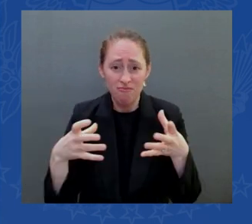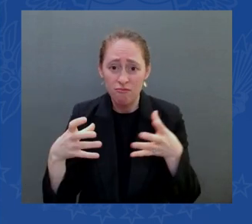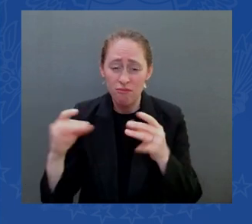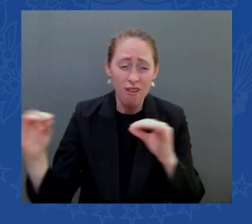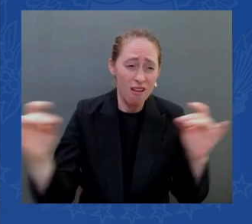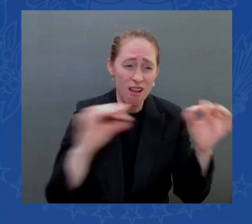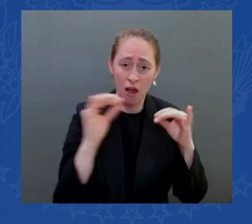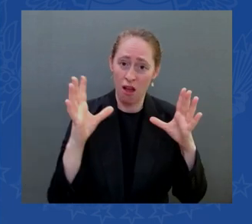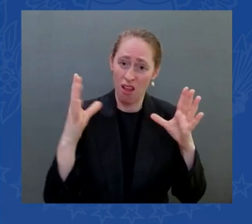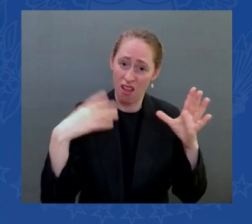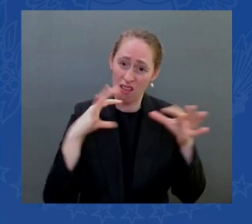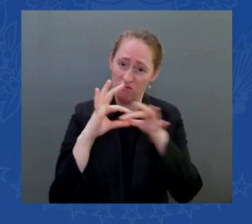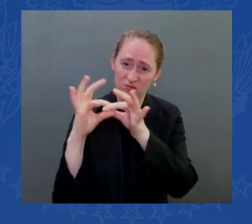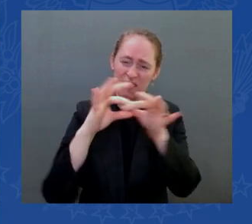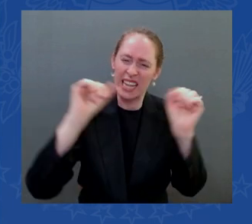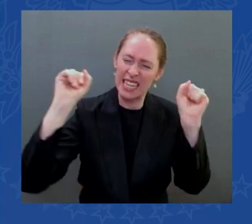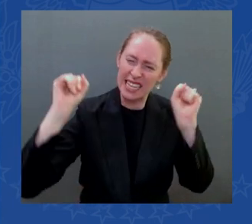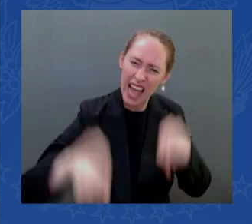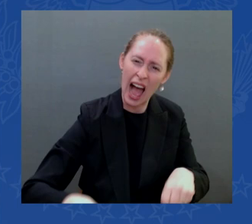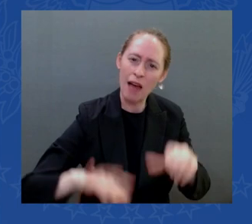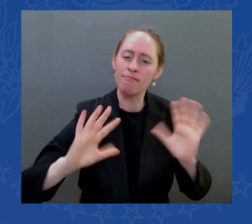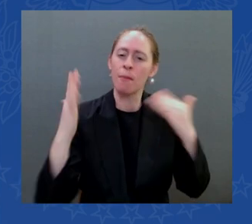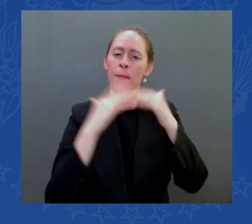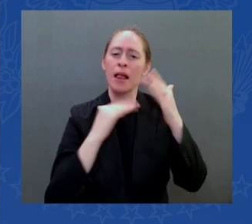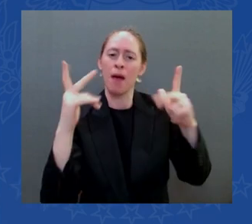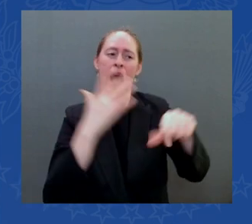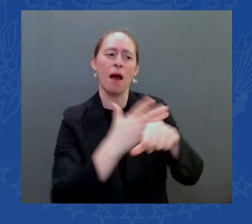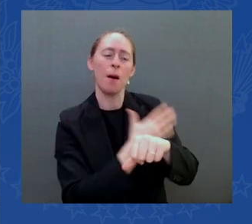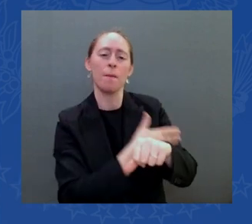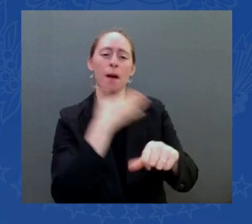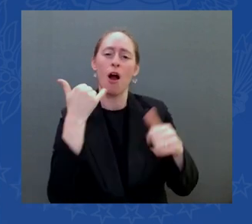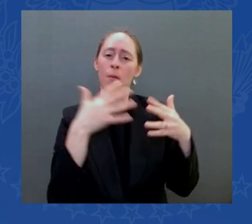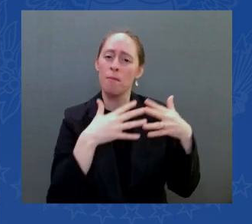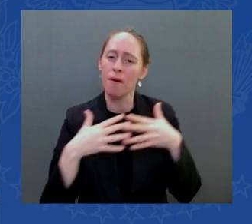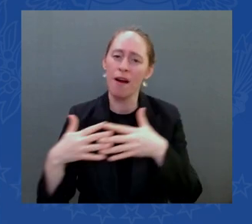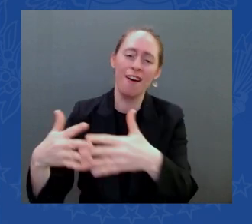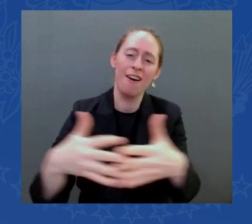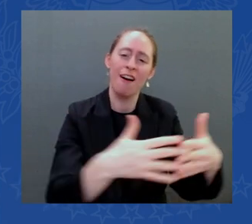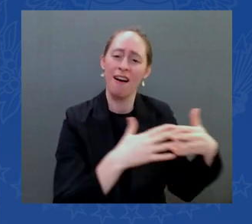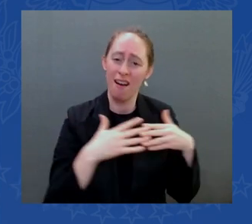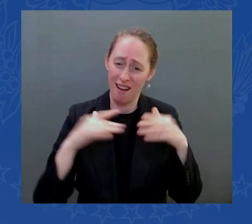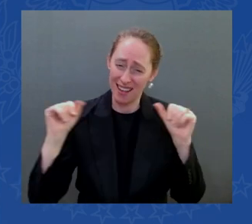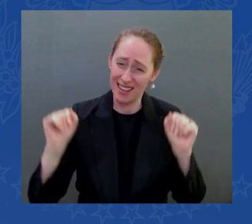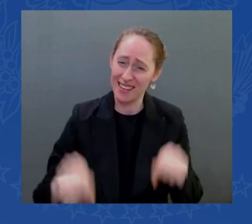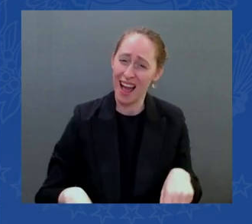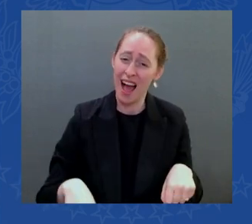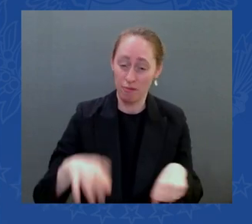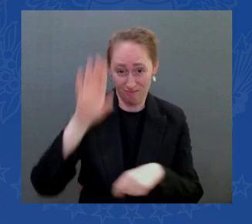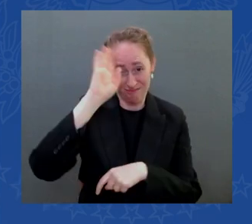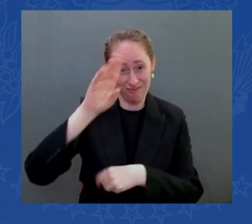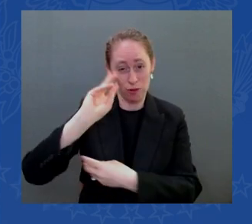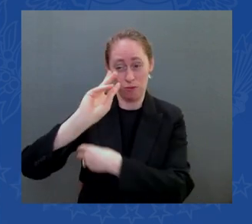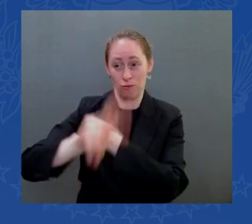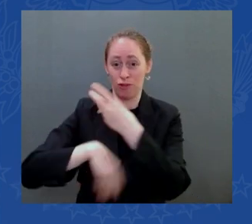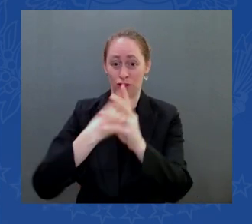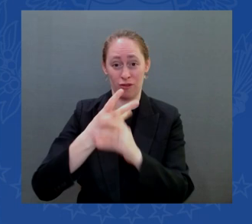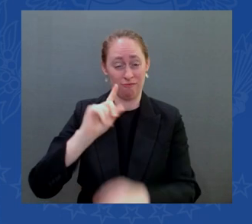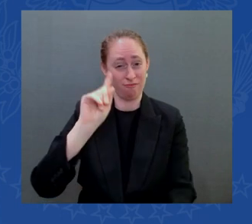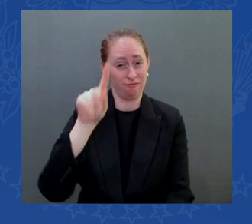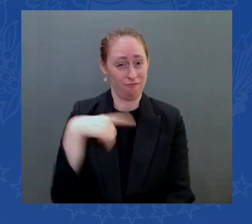world that I believe that has come out of every crisis we faced stronger than when we went in